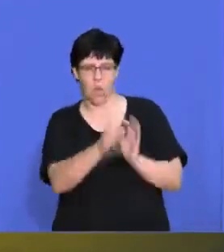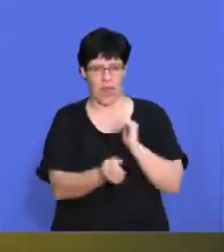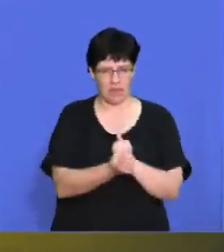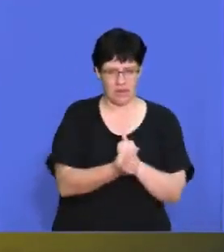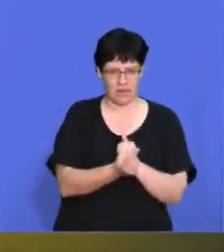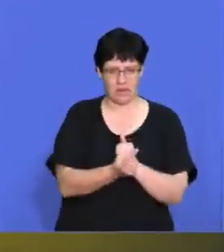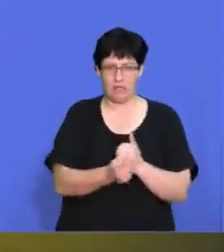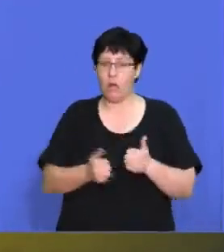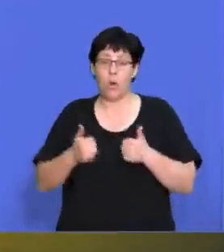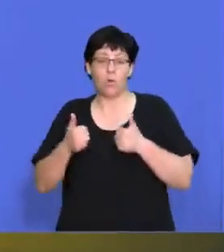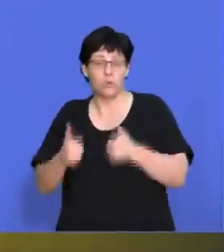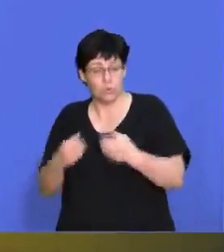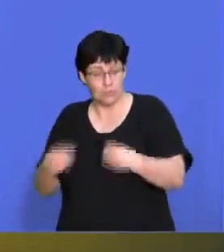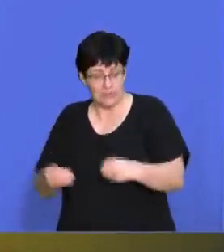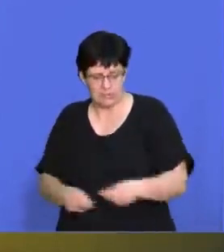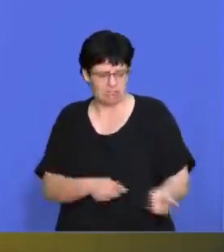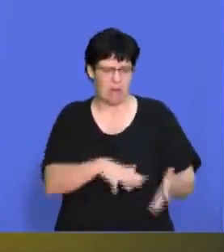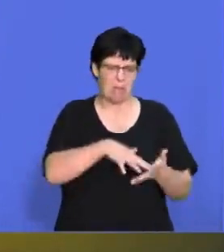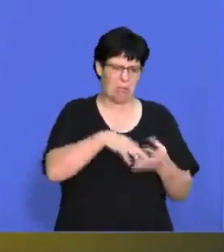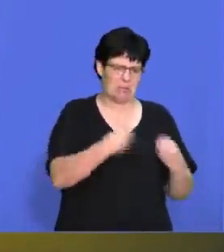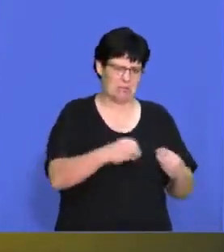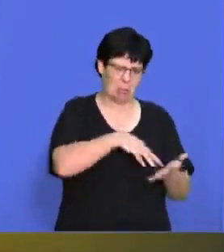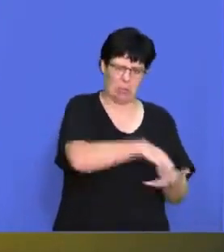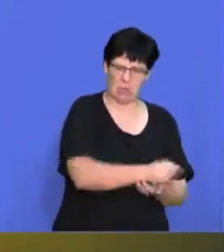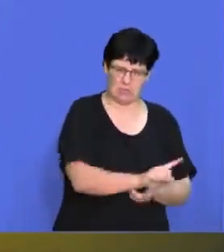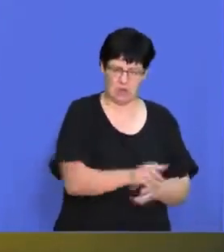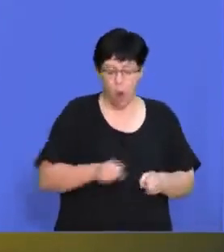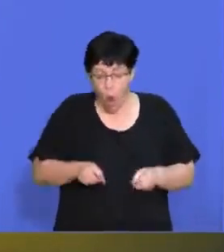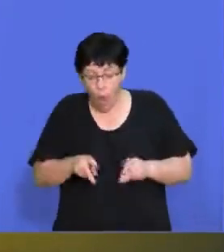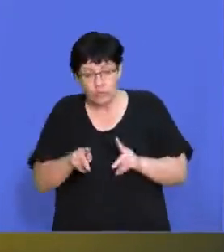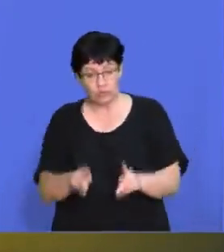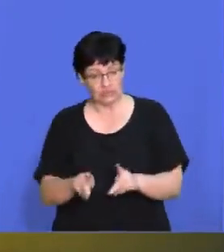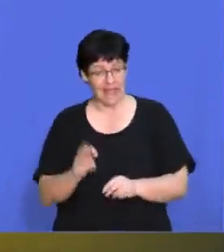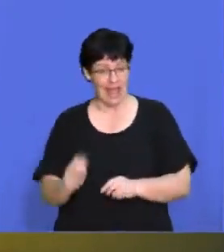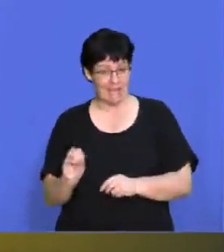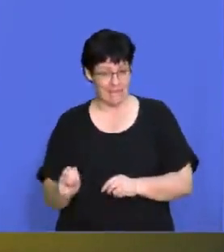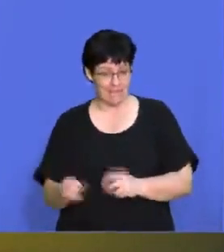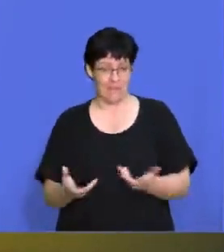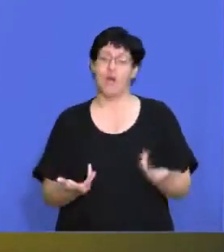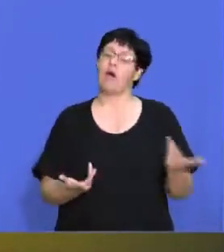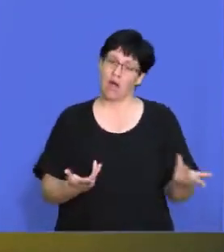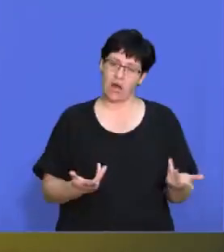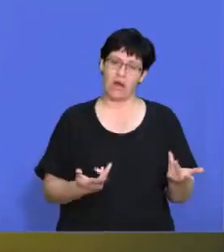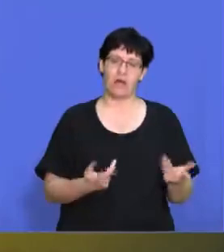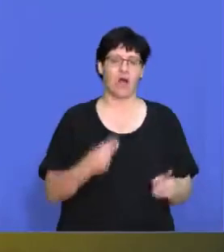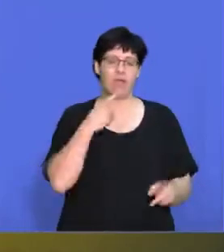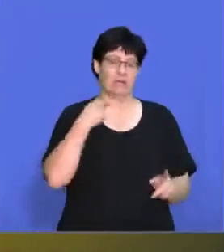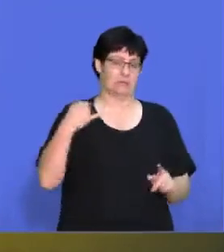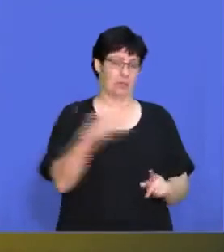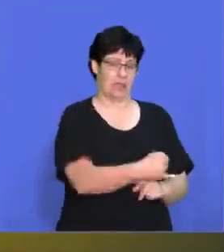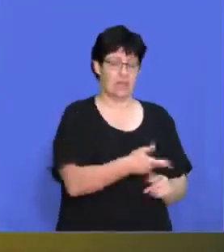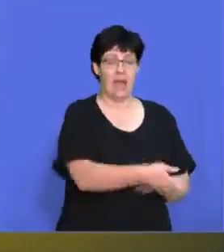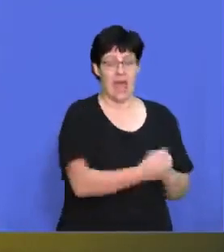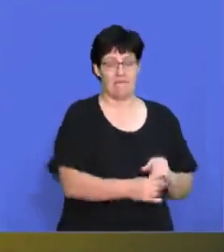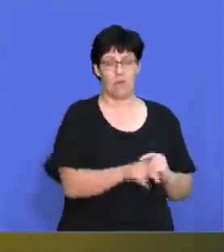about our business? What is weak about our business? What opportunities are there out there for us? And what threats are there? Now remember, strengths and